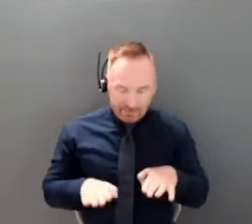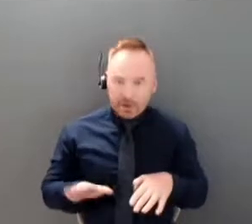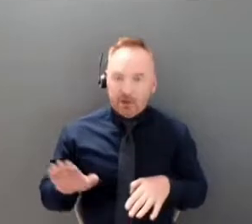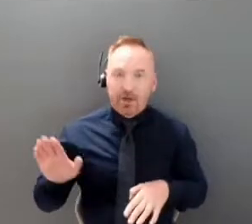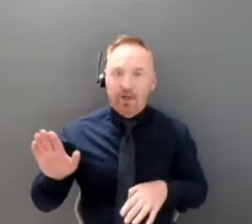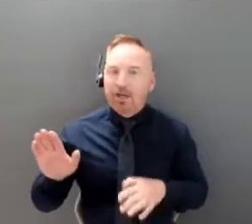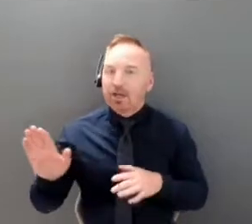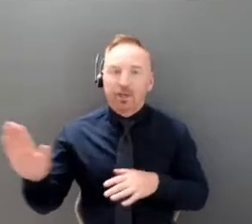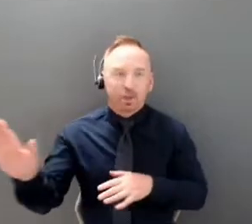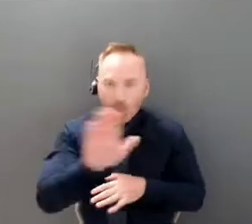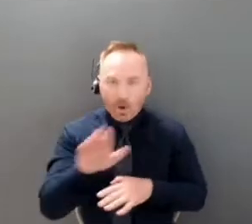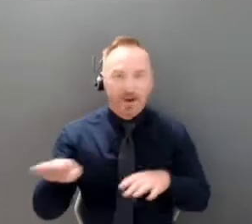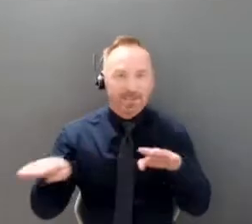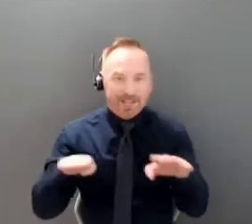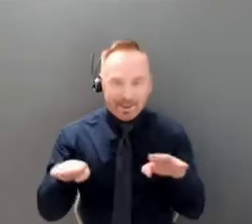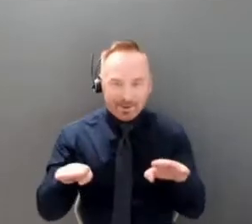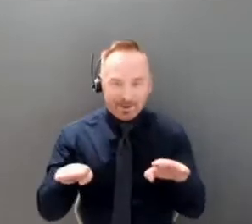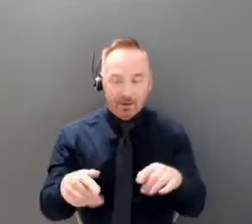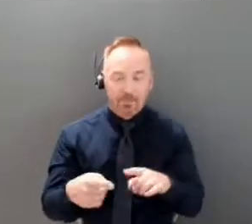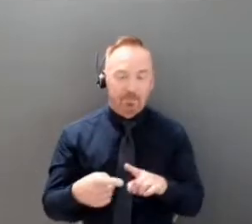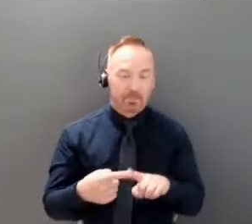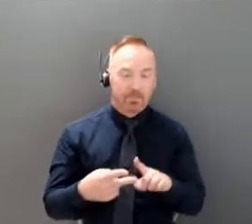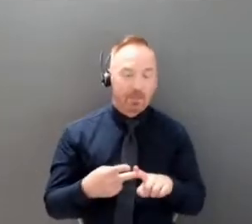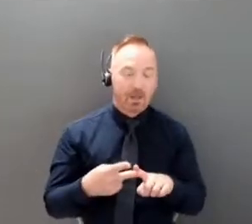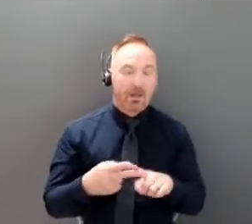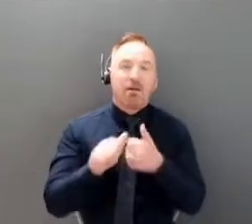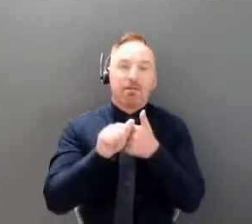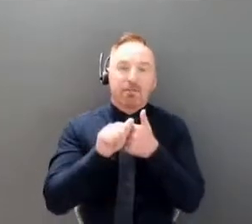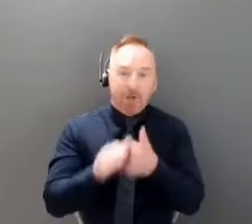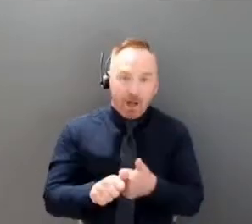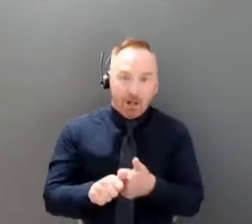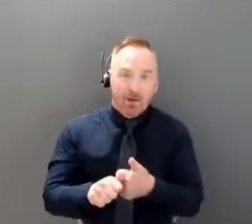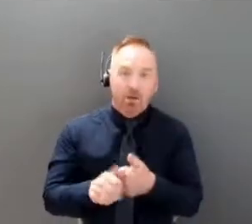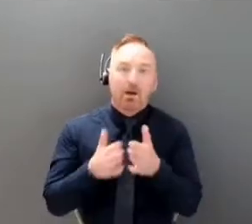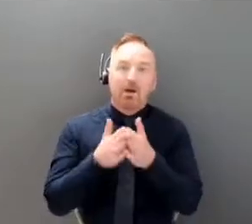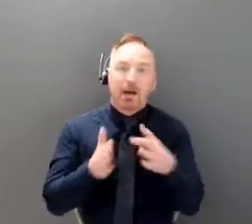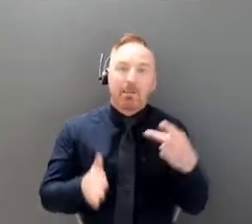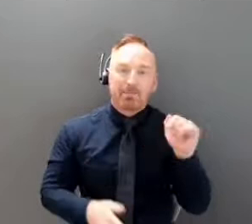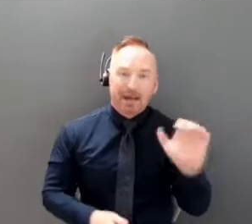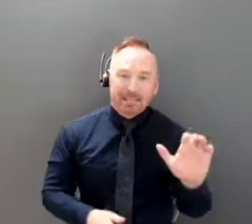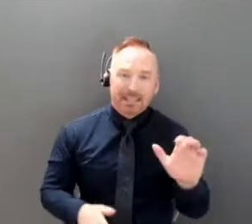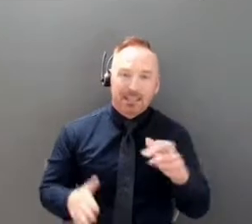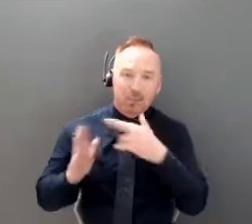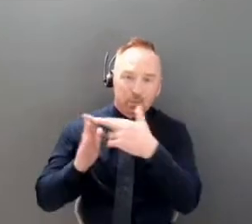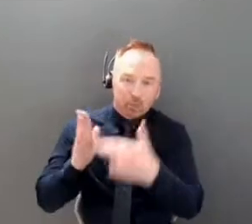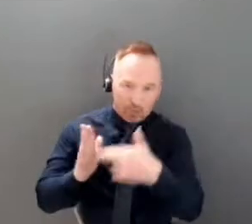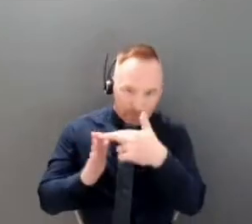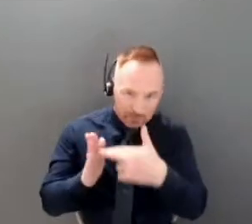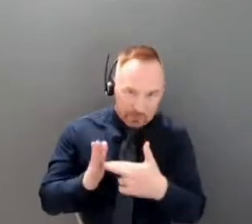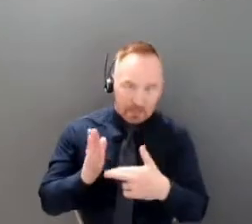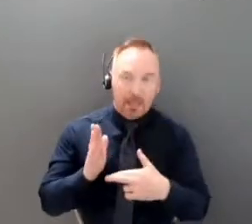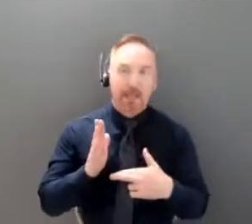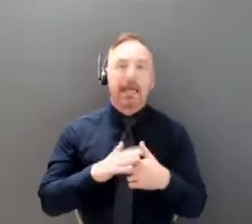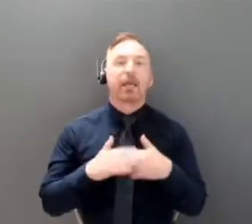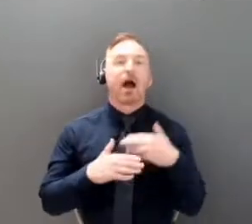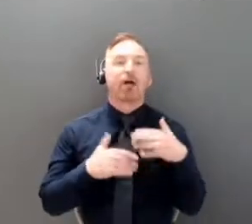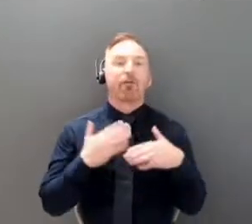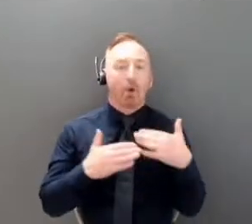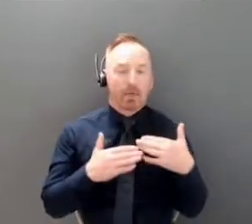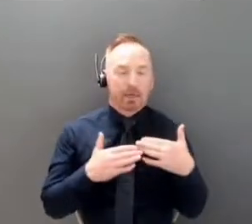to a temporary pause you might say in our path forward where we just pull in the reins